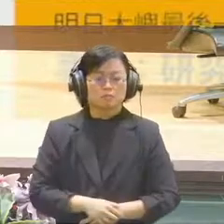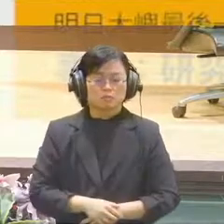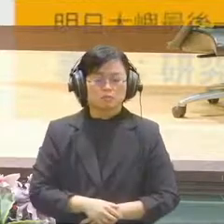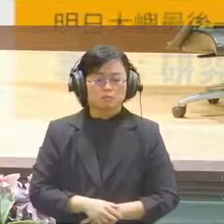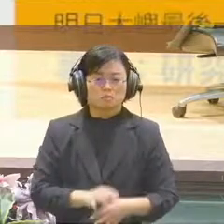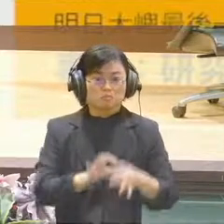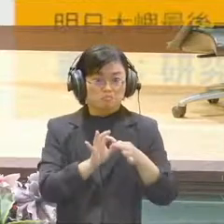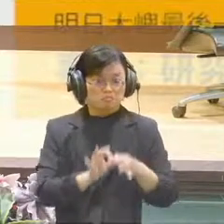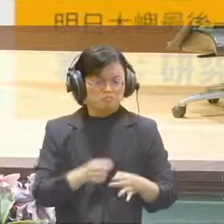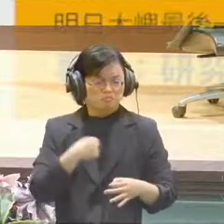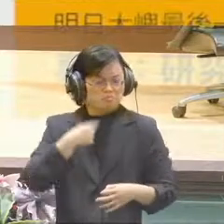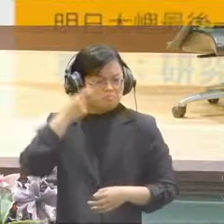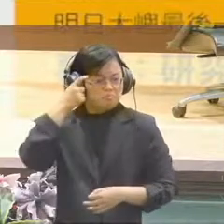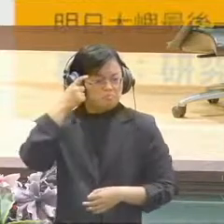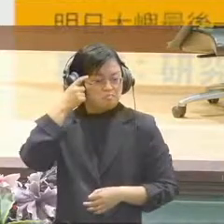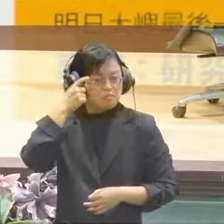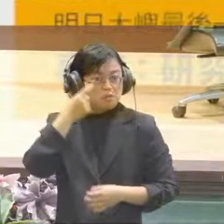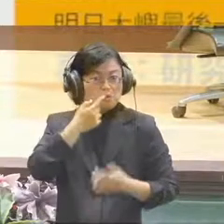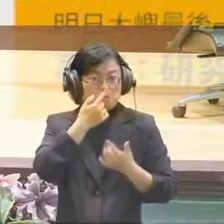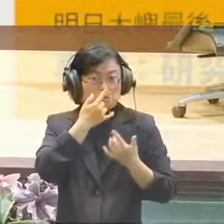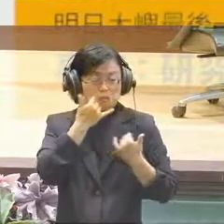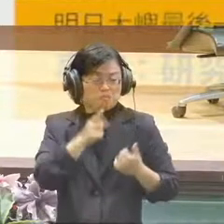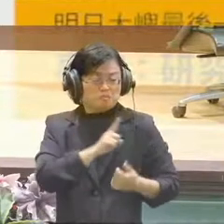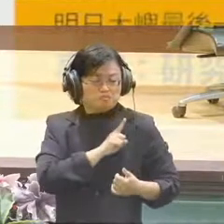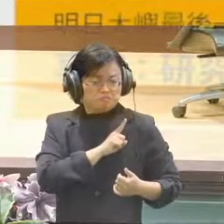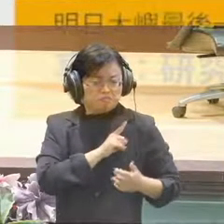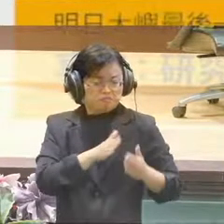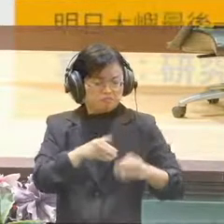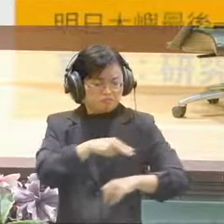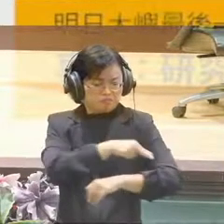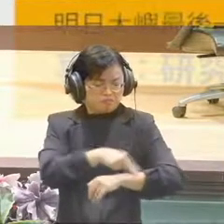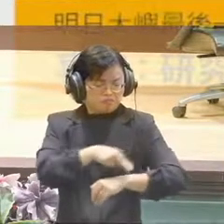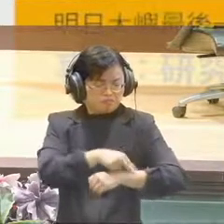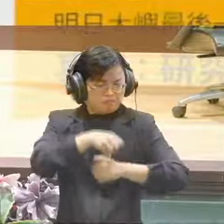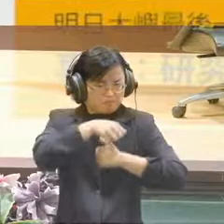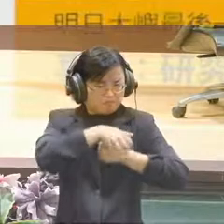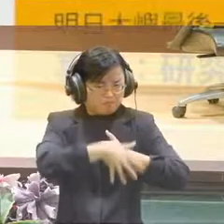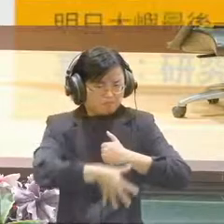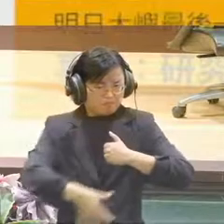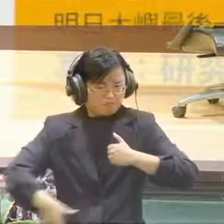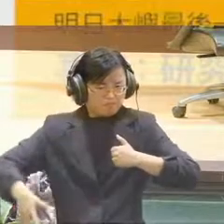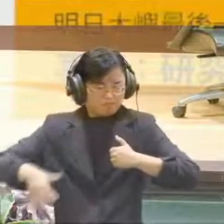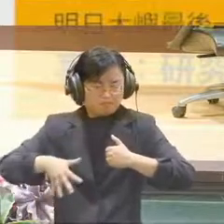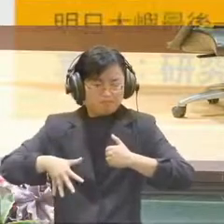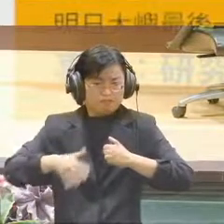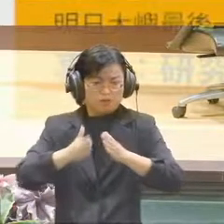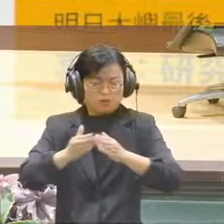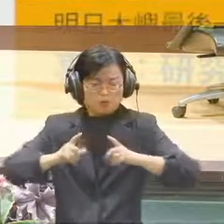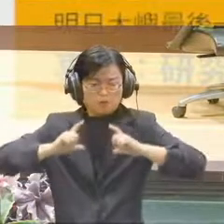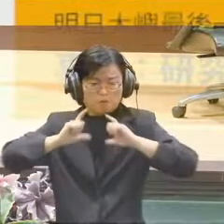and also generate a narrative to respond to these incidents.